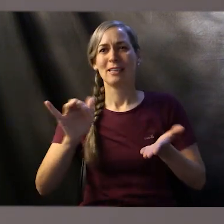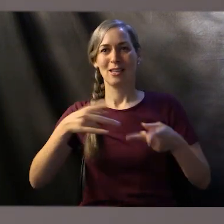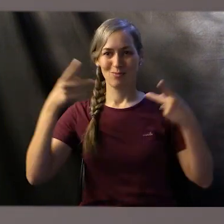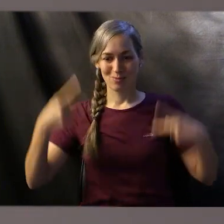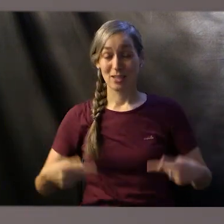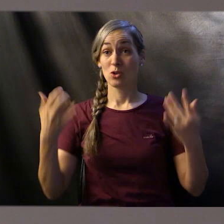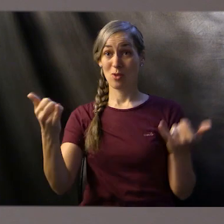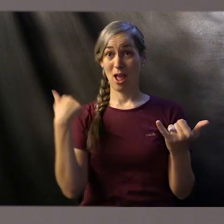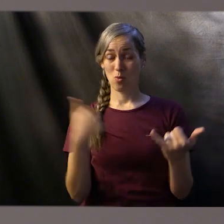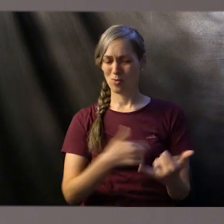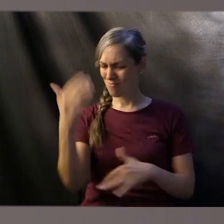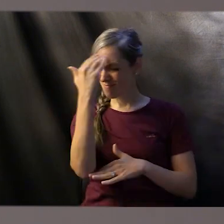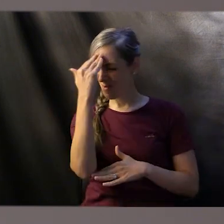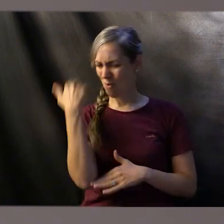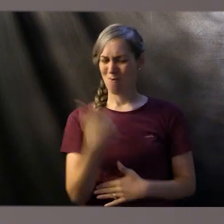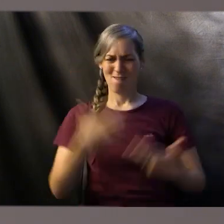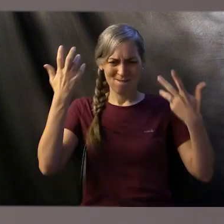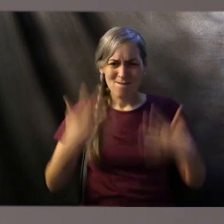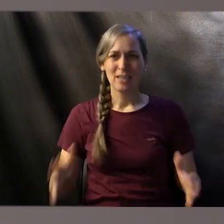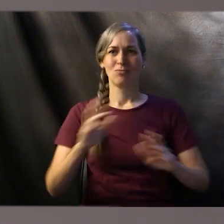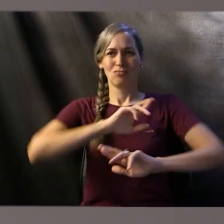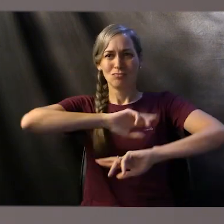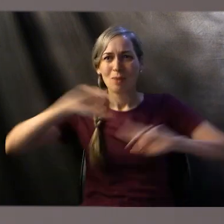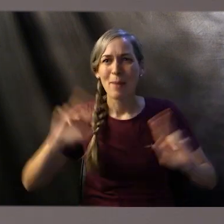So now that we're prepared, now that we know that we are prepared for worship,